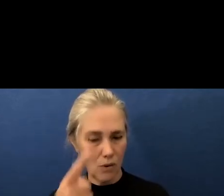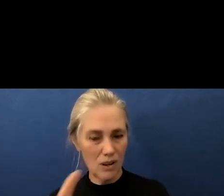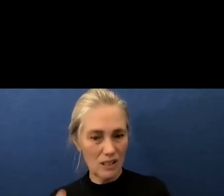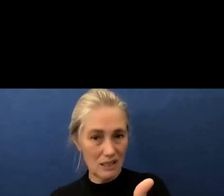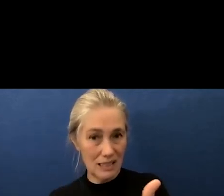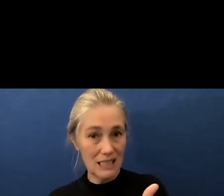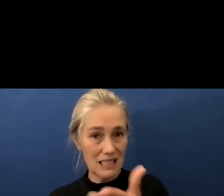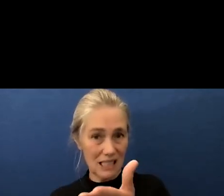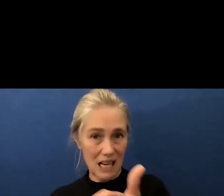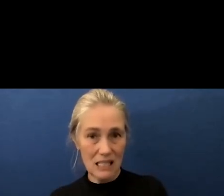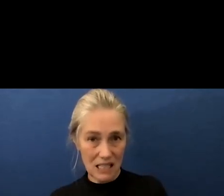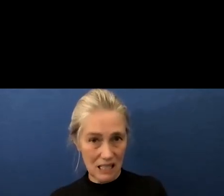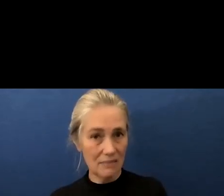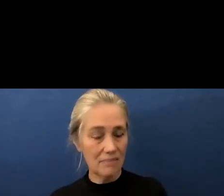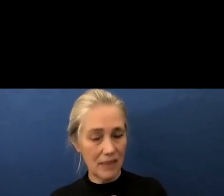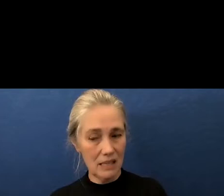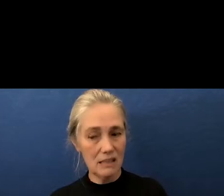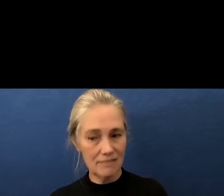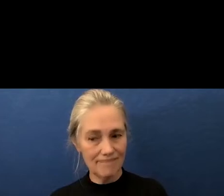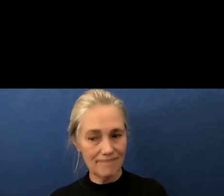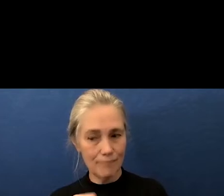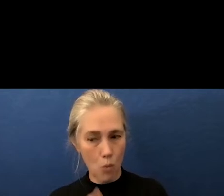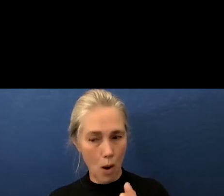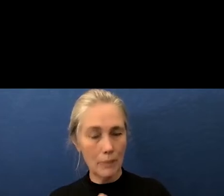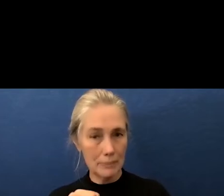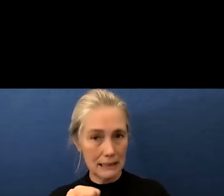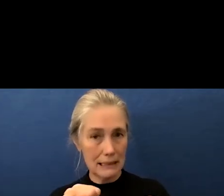continuing issues thank you